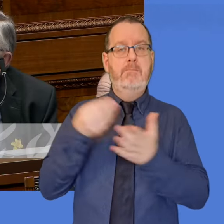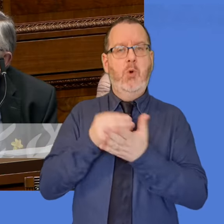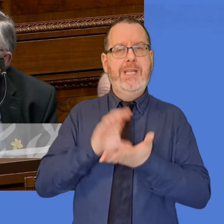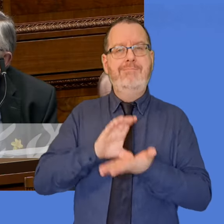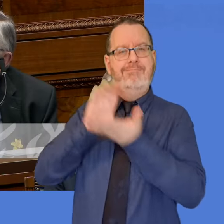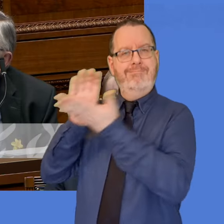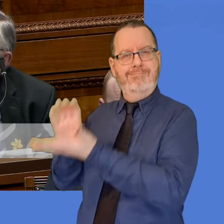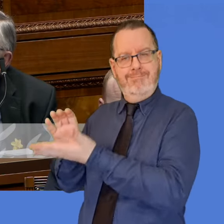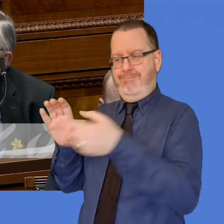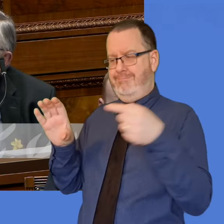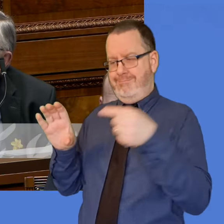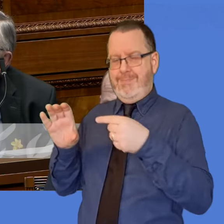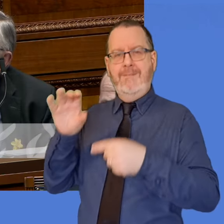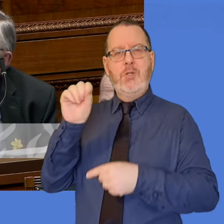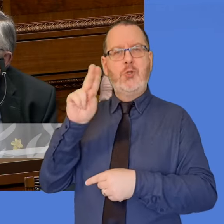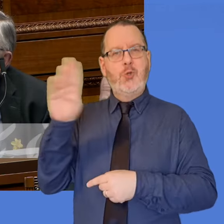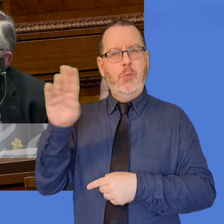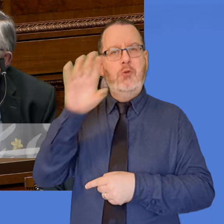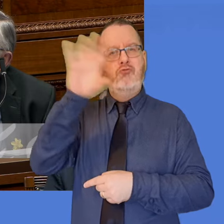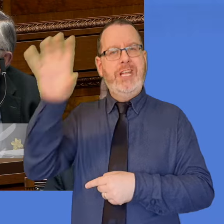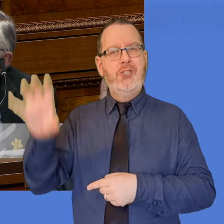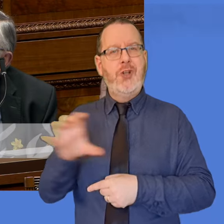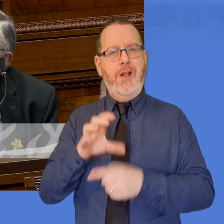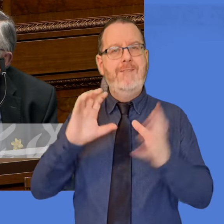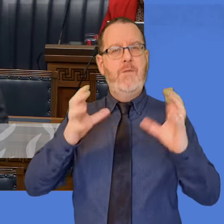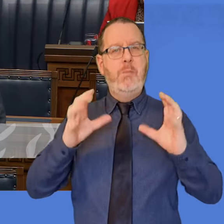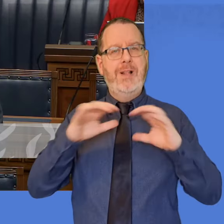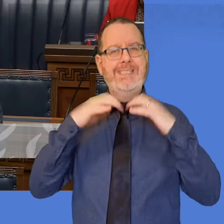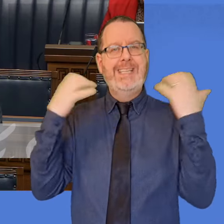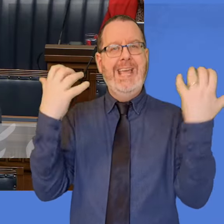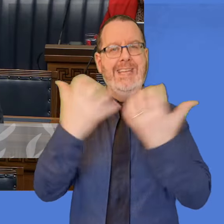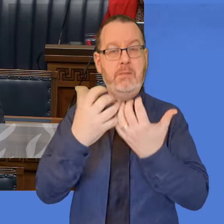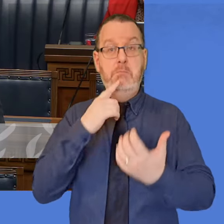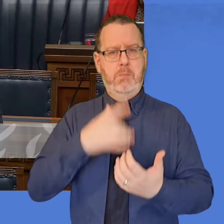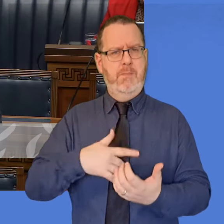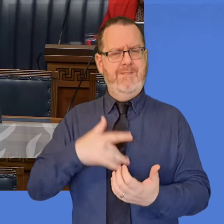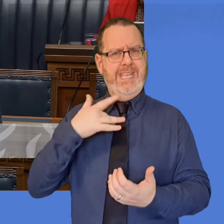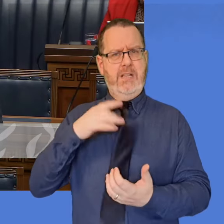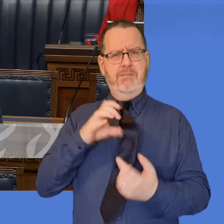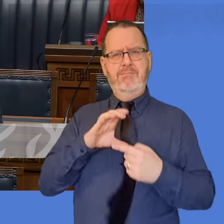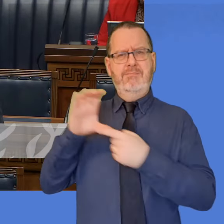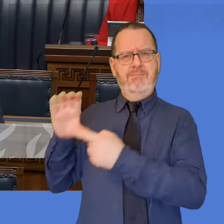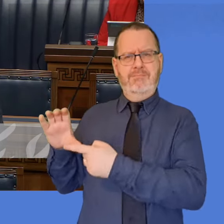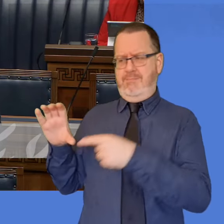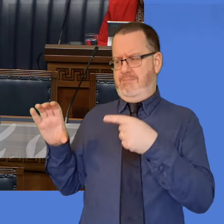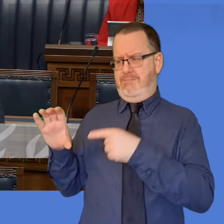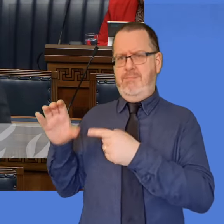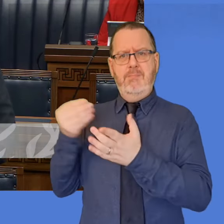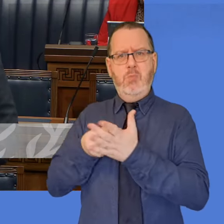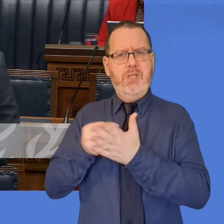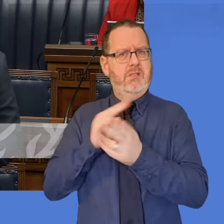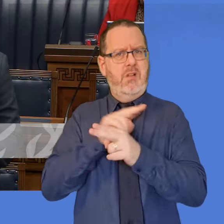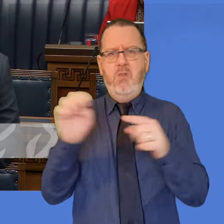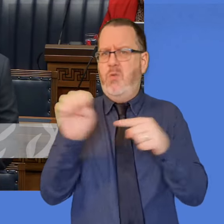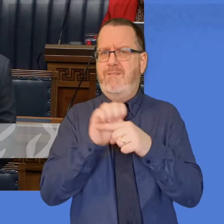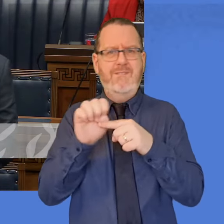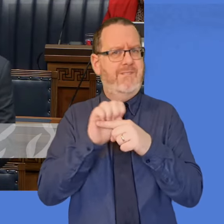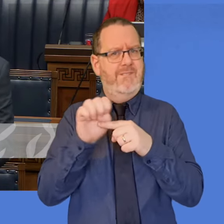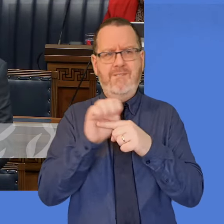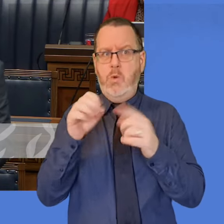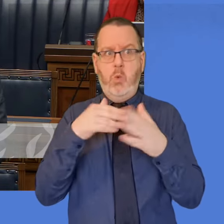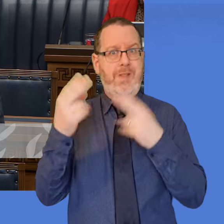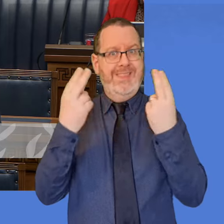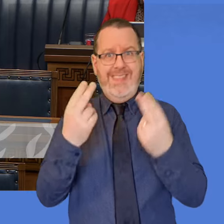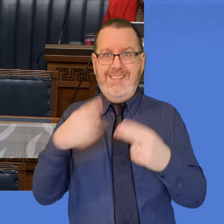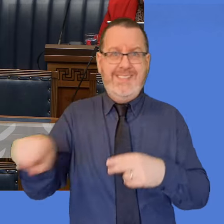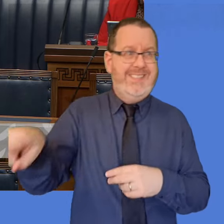I don't think it comes close to meeting the need that exists out there. I think it was a small enough pot of £36.2 million